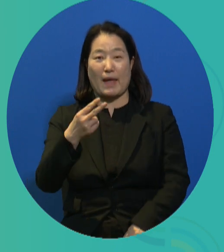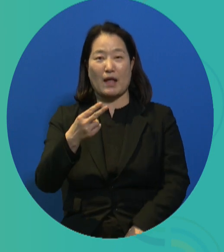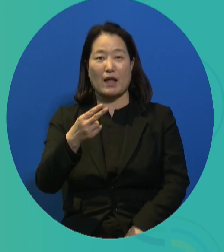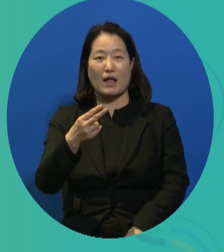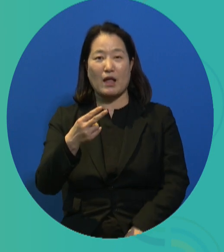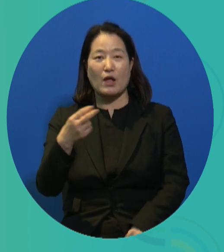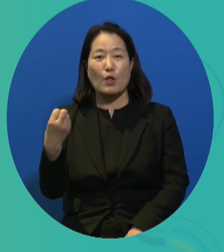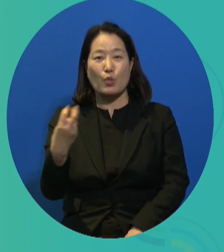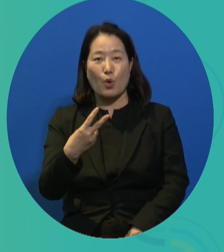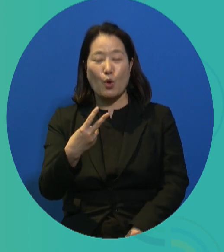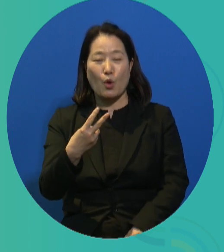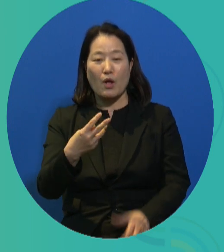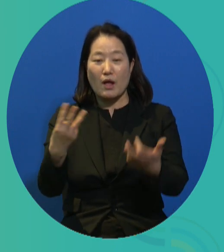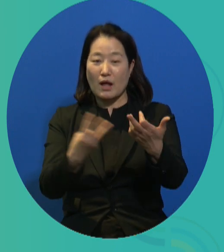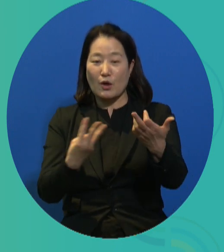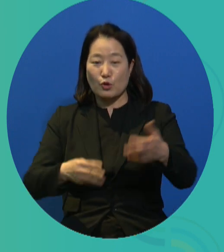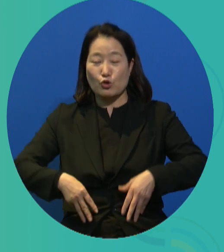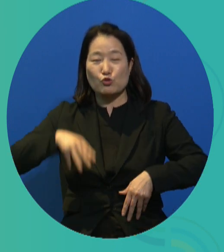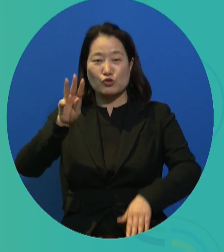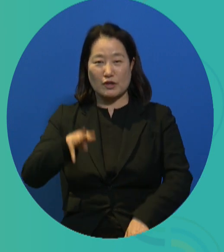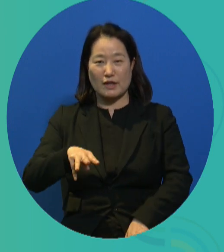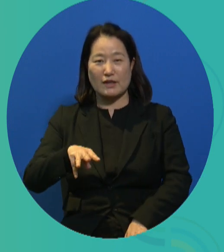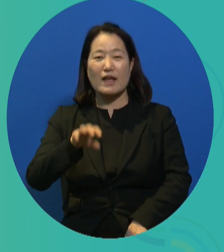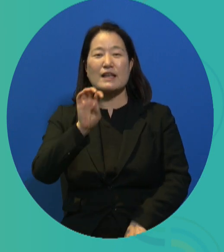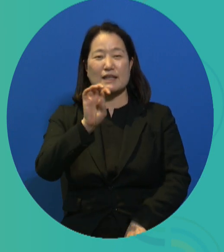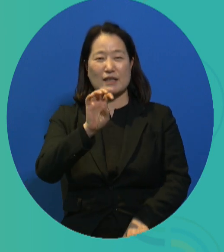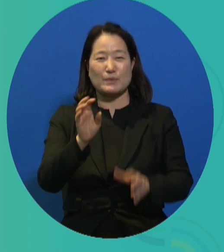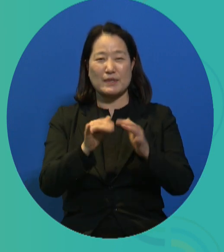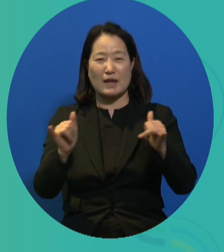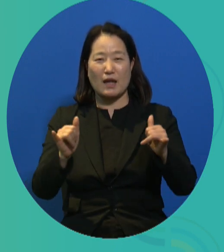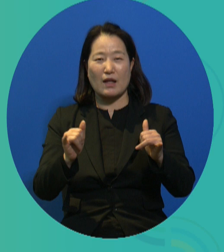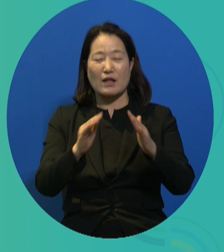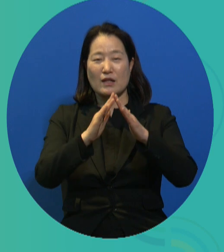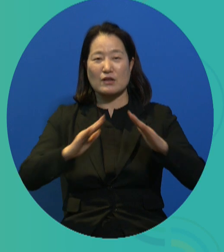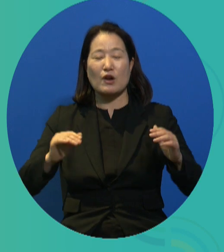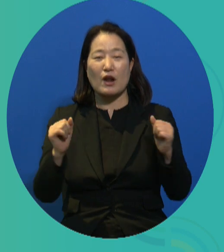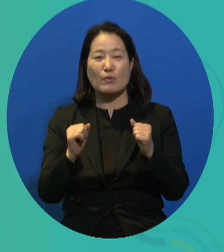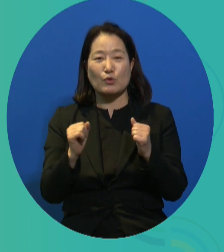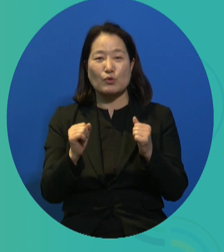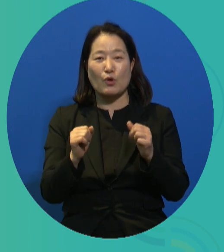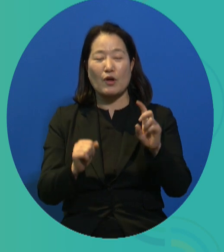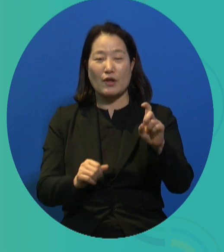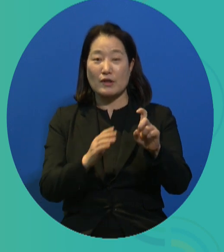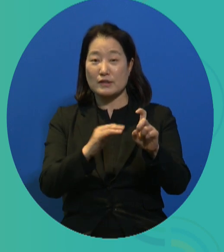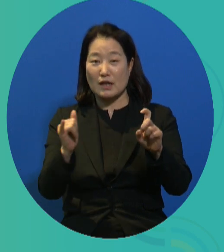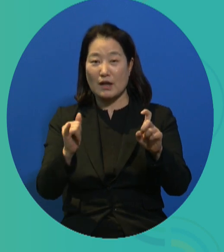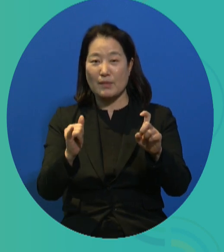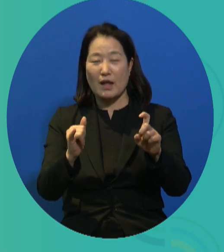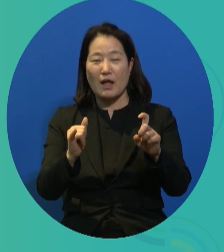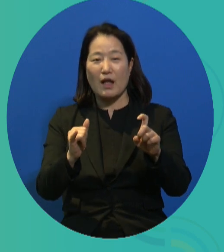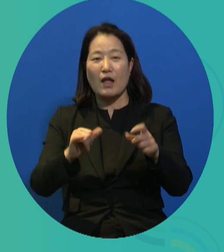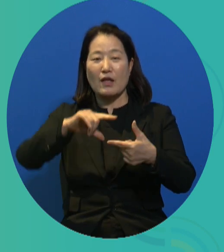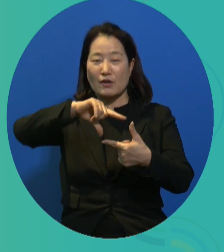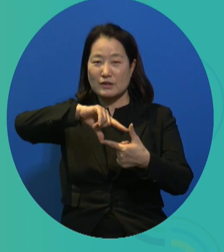employed in Gyeonggi Province, 200 people. And in Chuncheon, 40 people. In Jeonbok Province, 10 people. And in